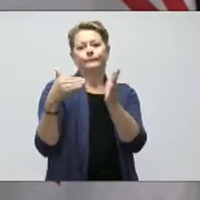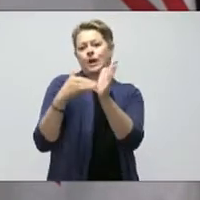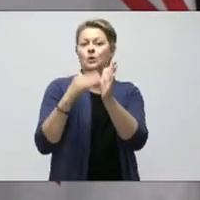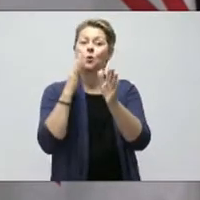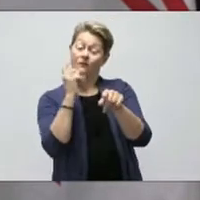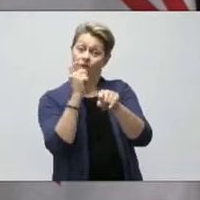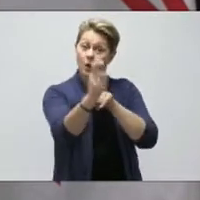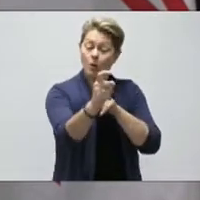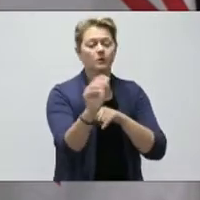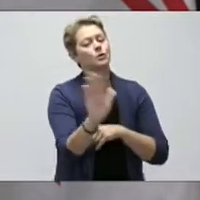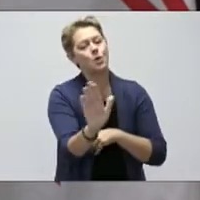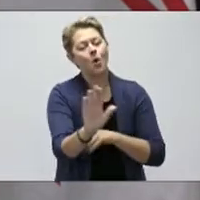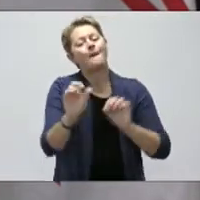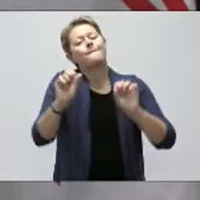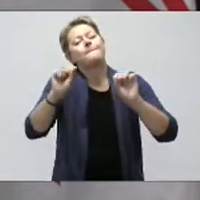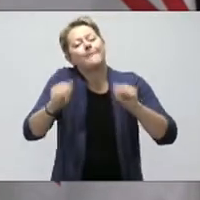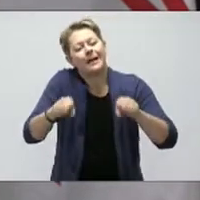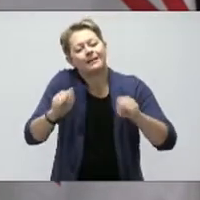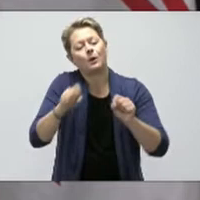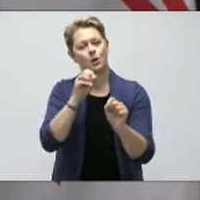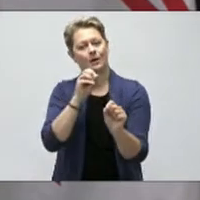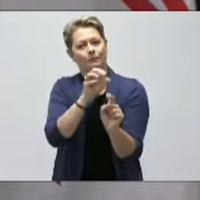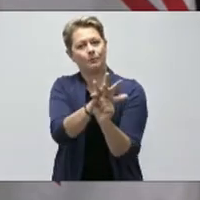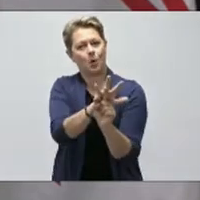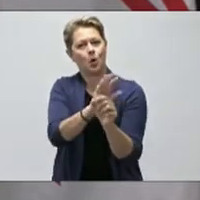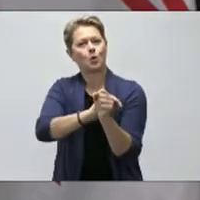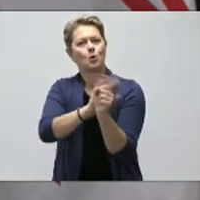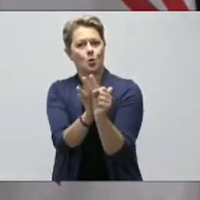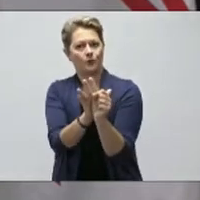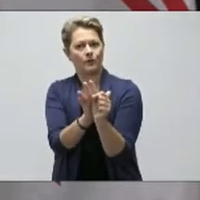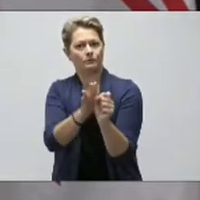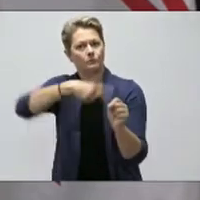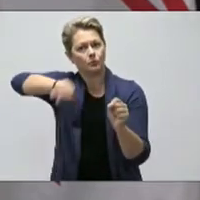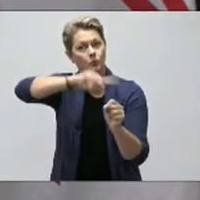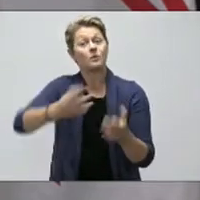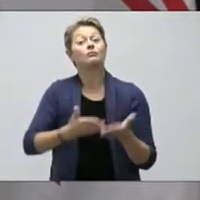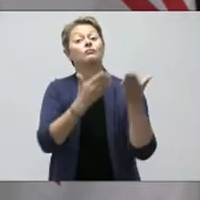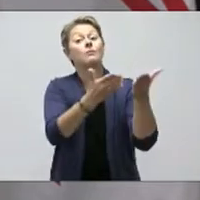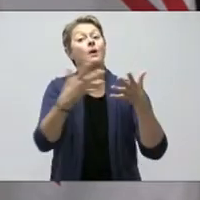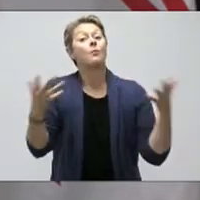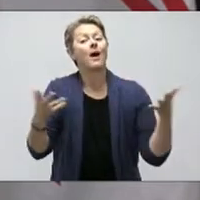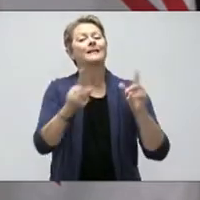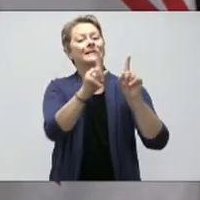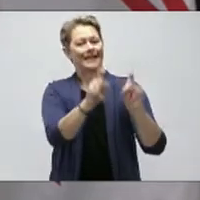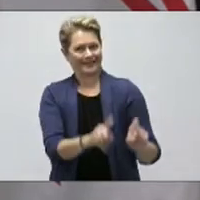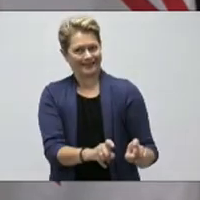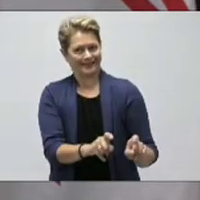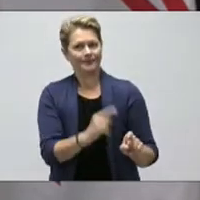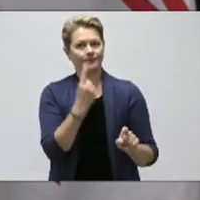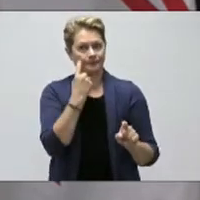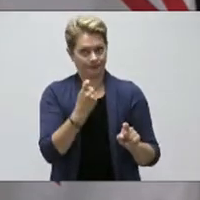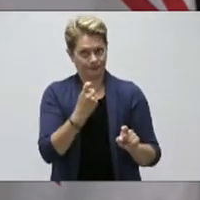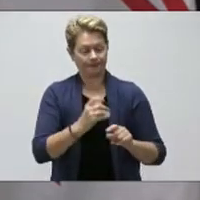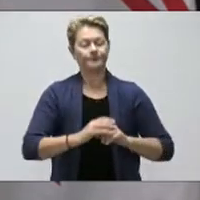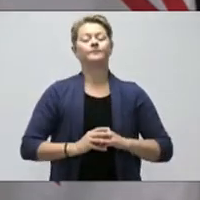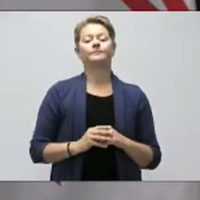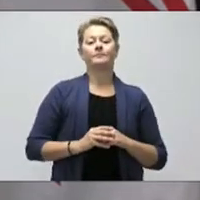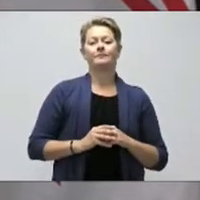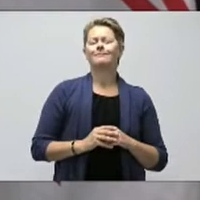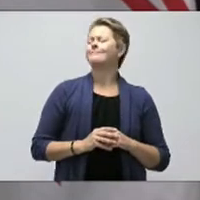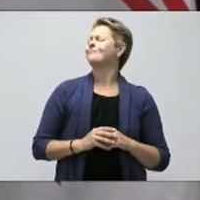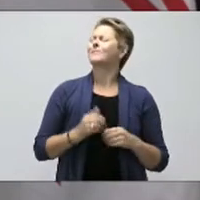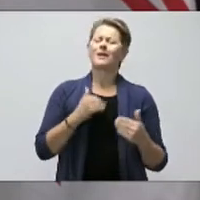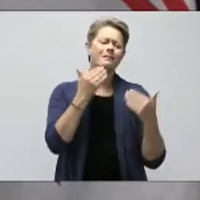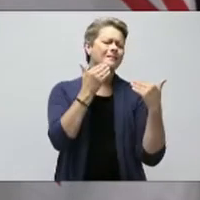you have had a potential exposure, and we recommend testing. Once again, I'd like to thank the people of Newfoundland and